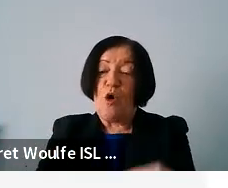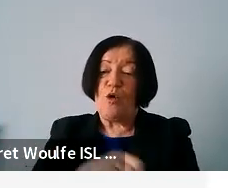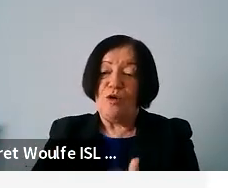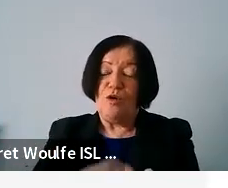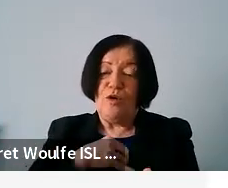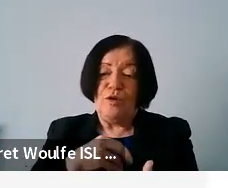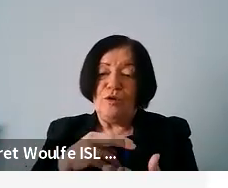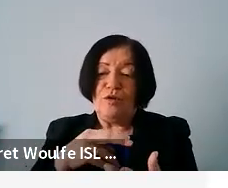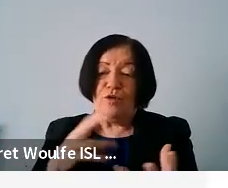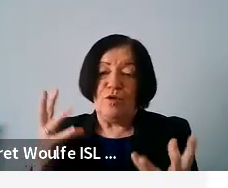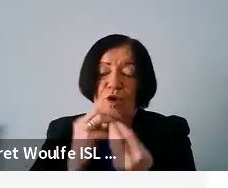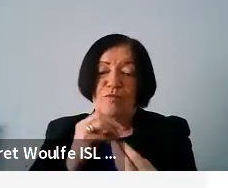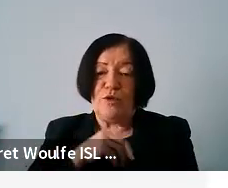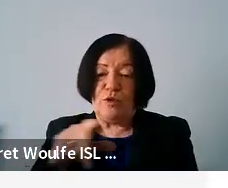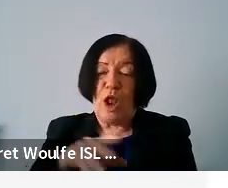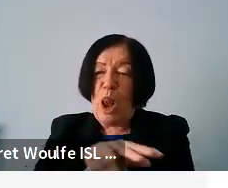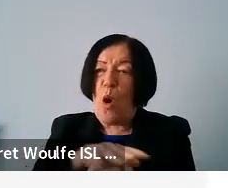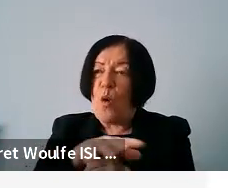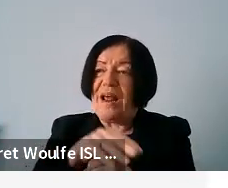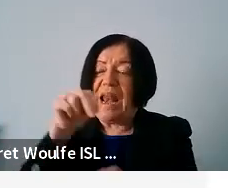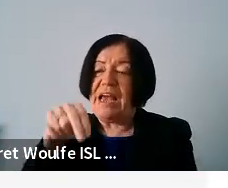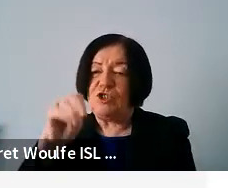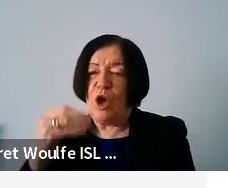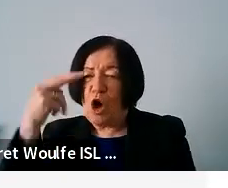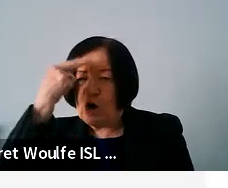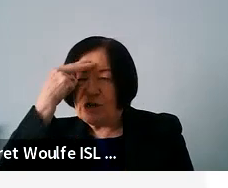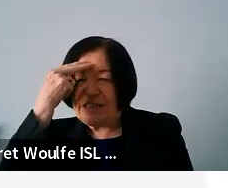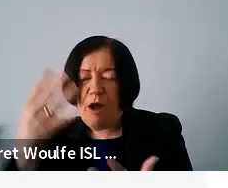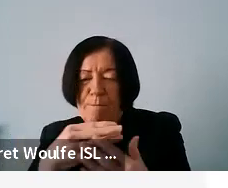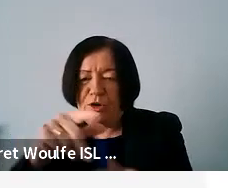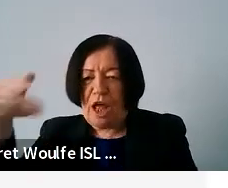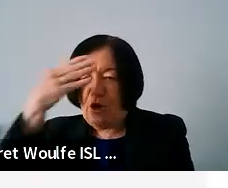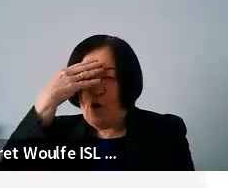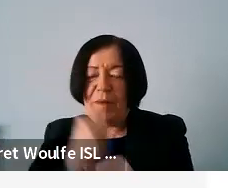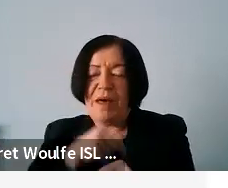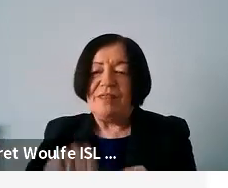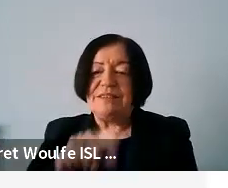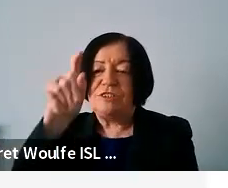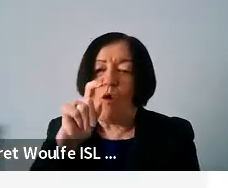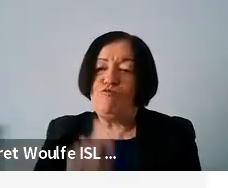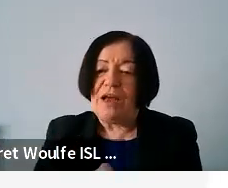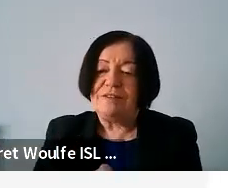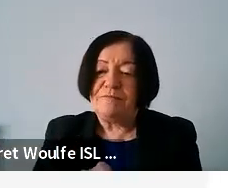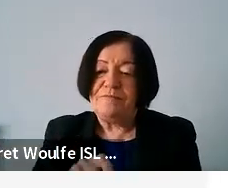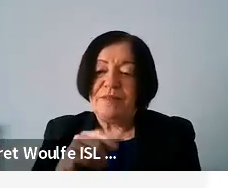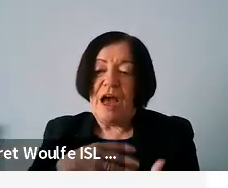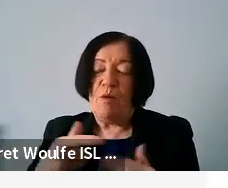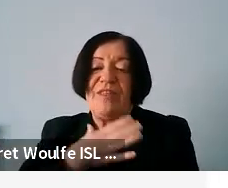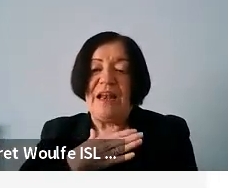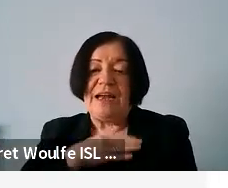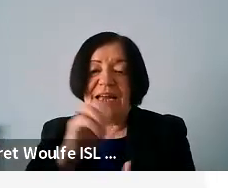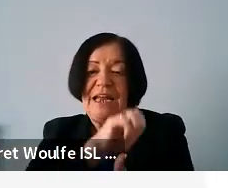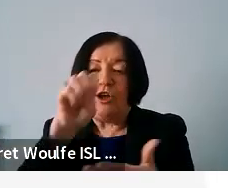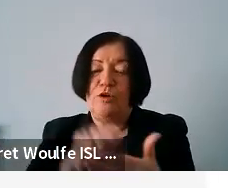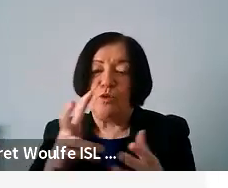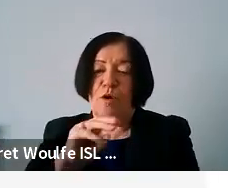come to the local ngos and to understand how much do they know about this topic and what would they like the eu to